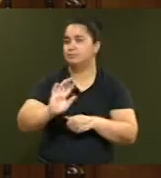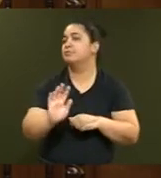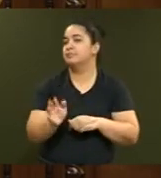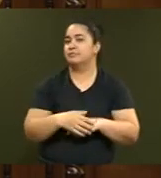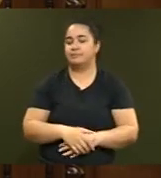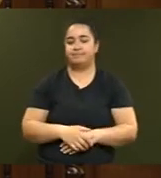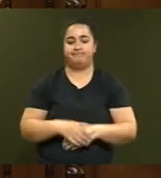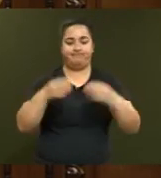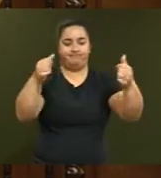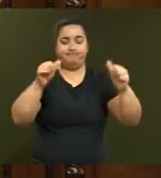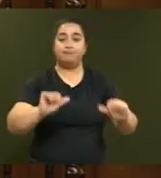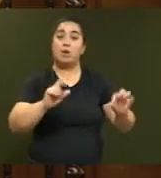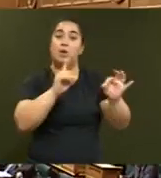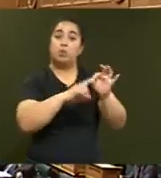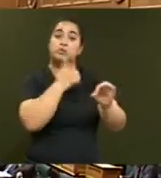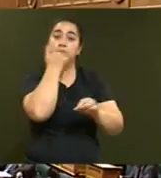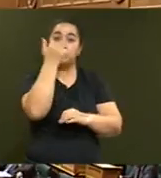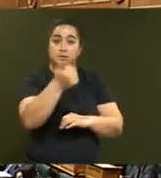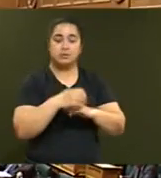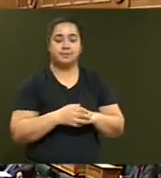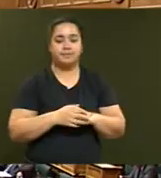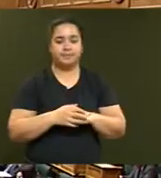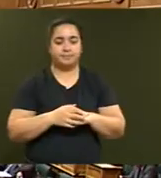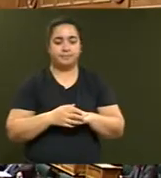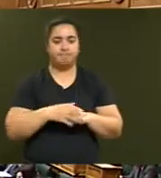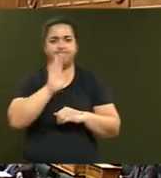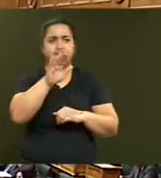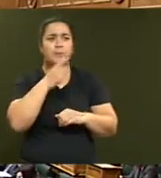Question number six, Jamie Lee Ross. Mr Speaker, my question is to the Minister of Transport. The The meeting,